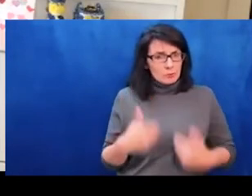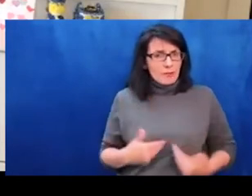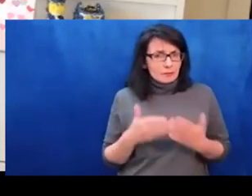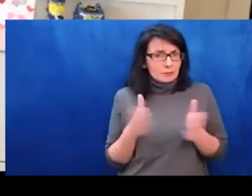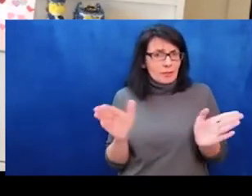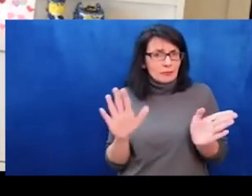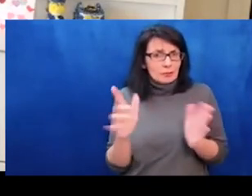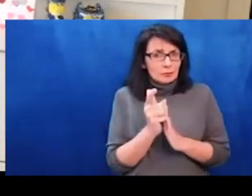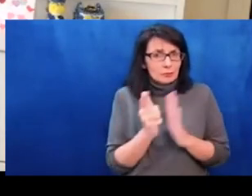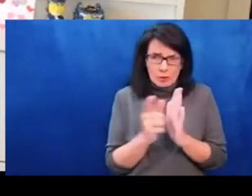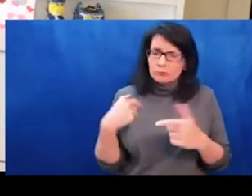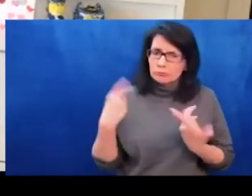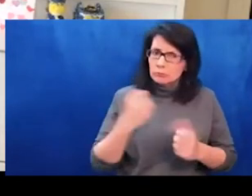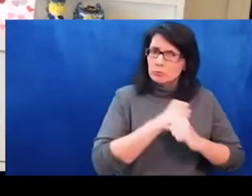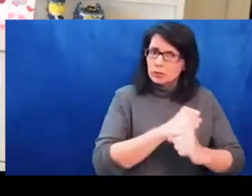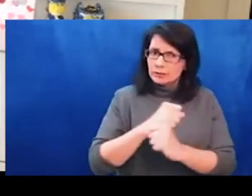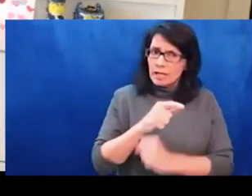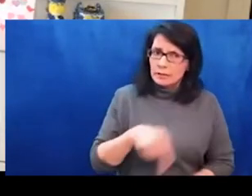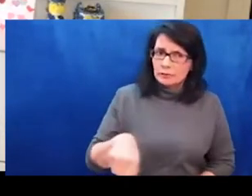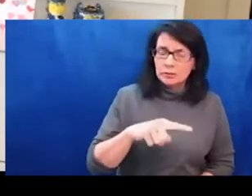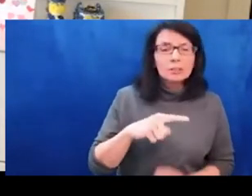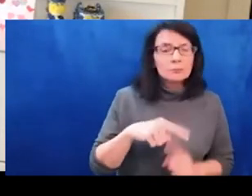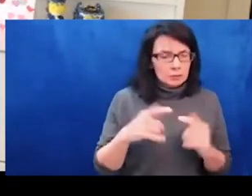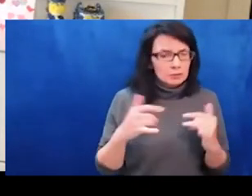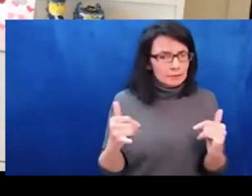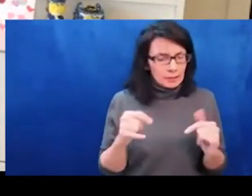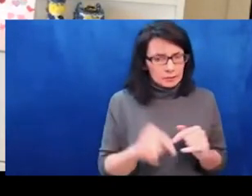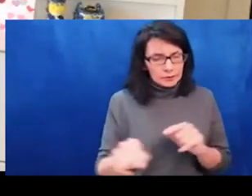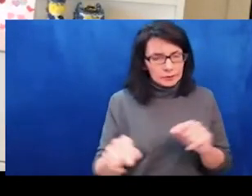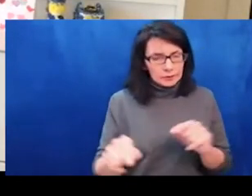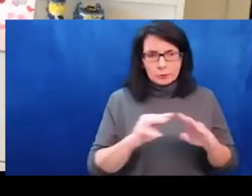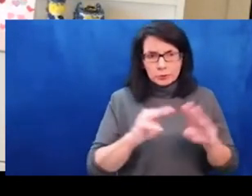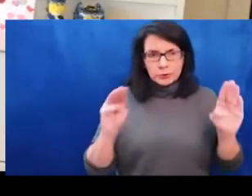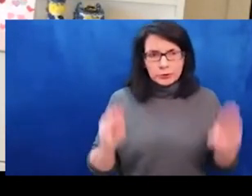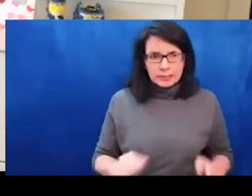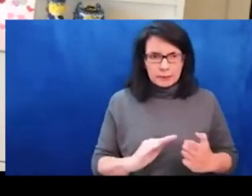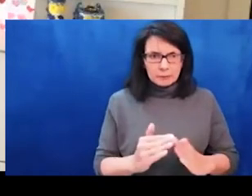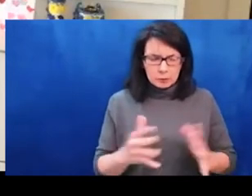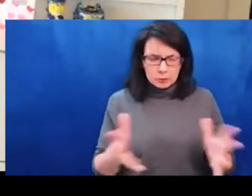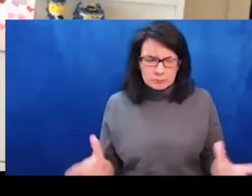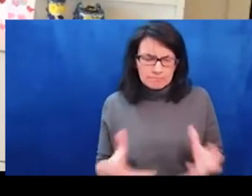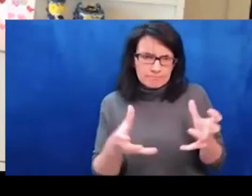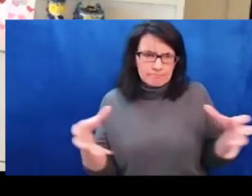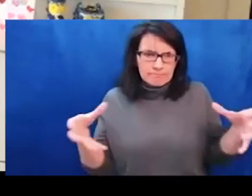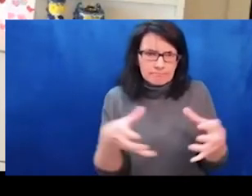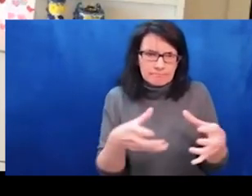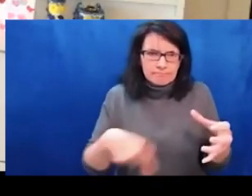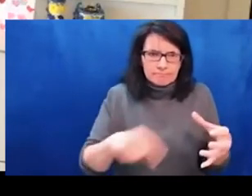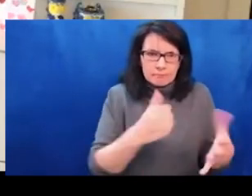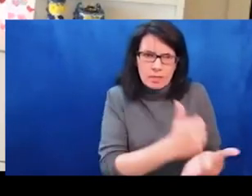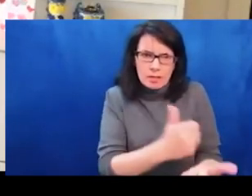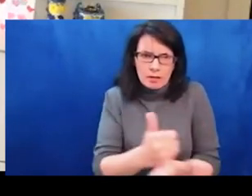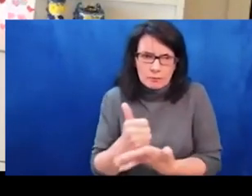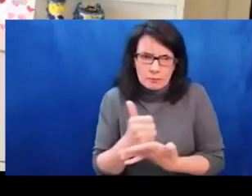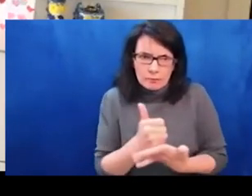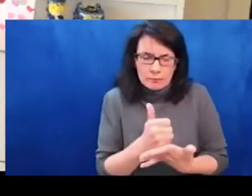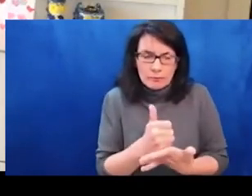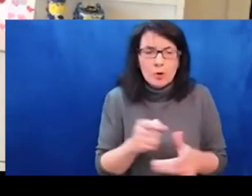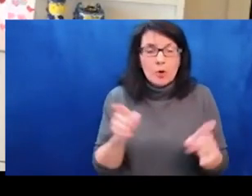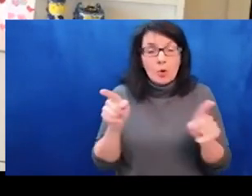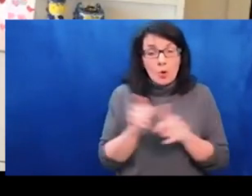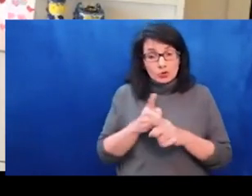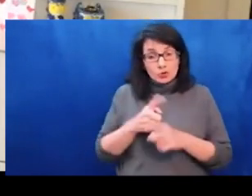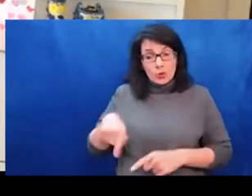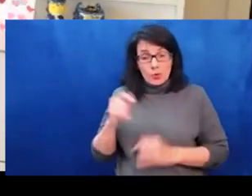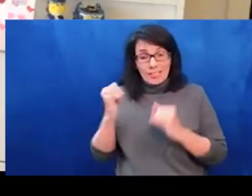in their cultural fields. They need residencies, they need fellowships. United States-based art institutions and residencies should open spots to host